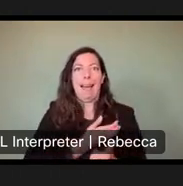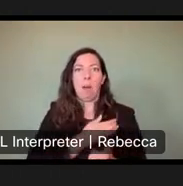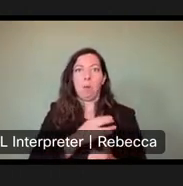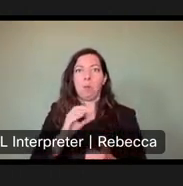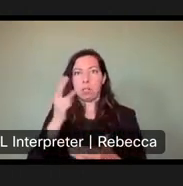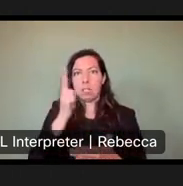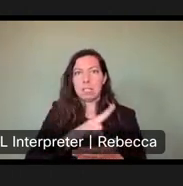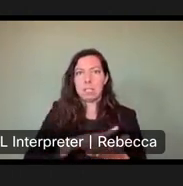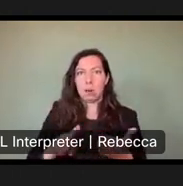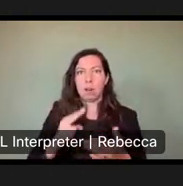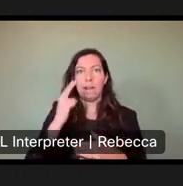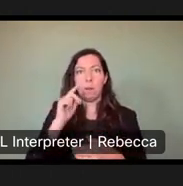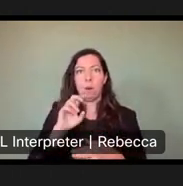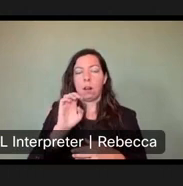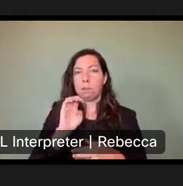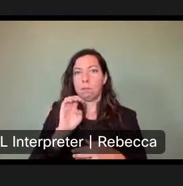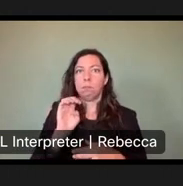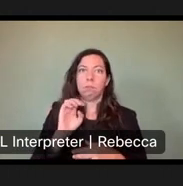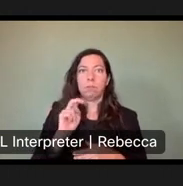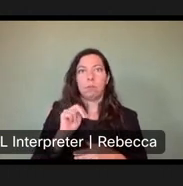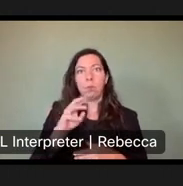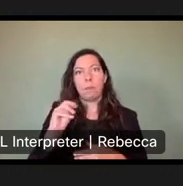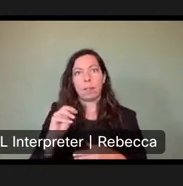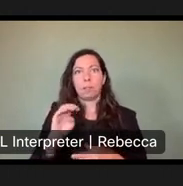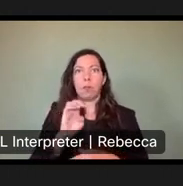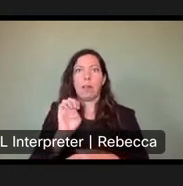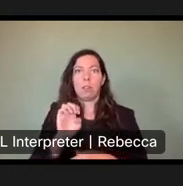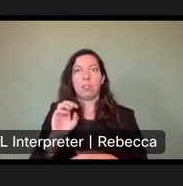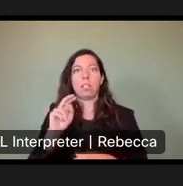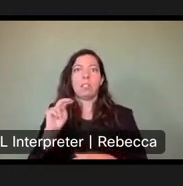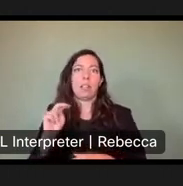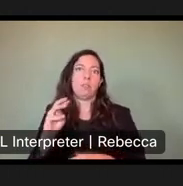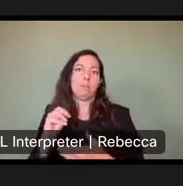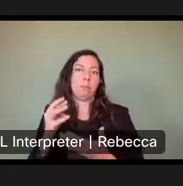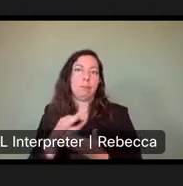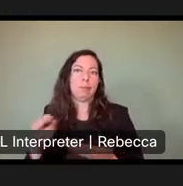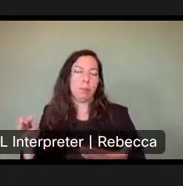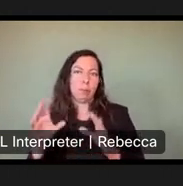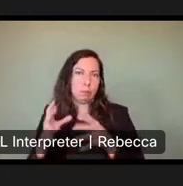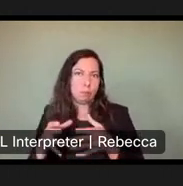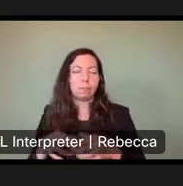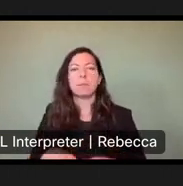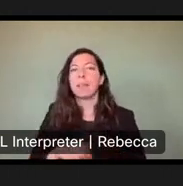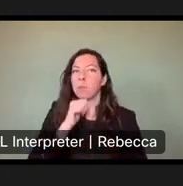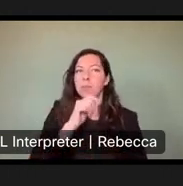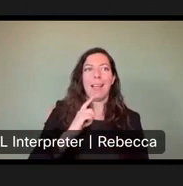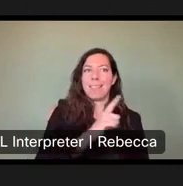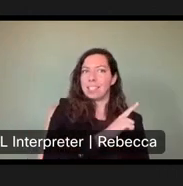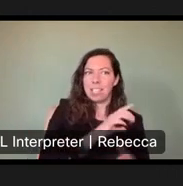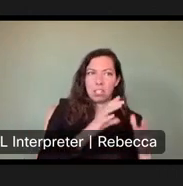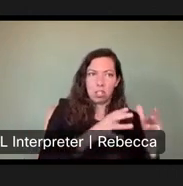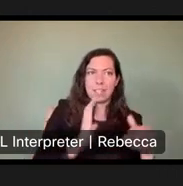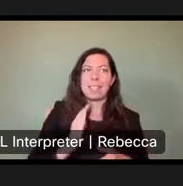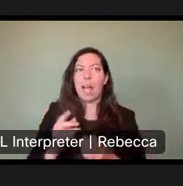natural resource department. On how we go forward, they don't go through the legislature. Um, and it goes through our secretary's